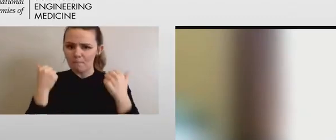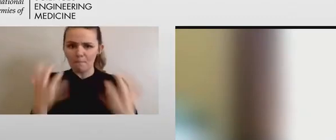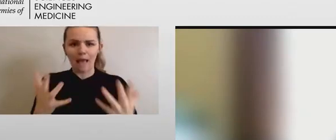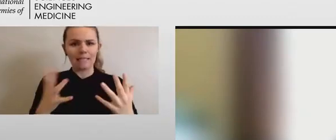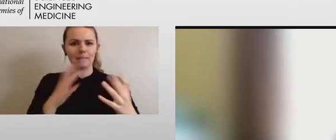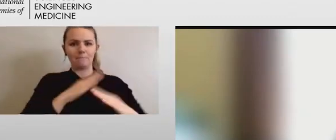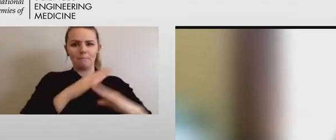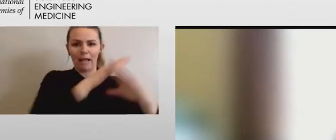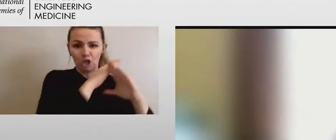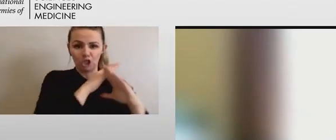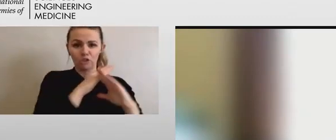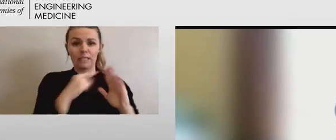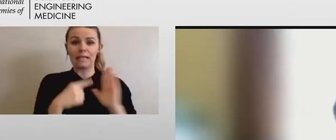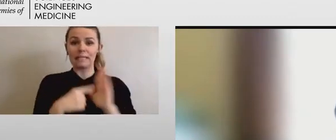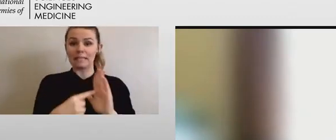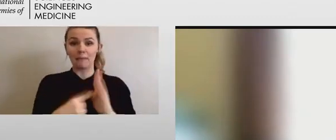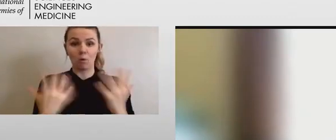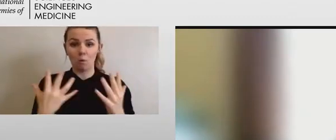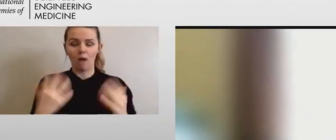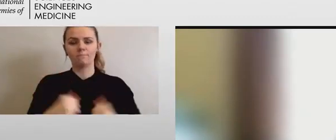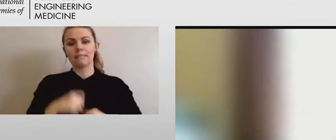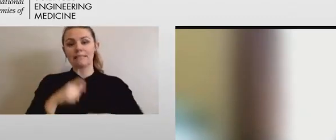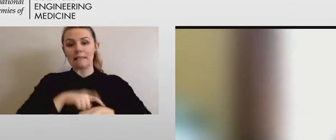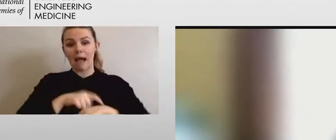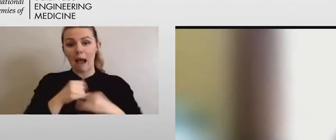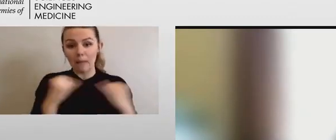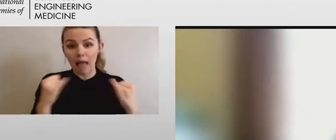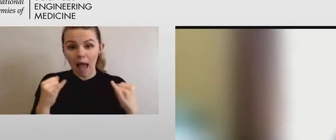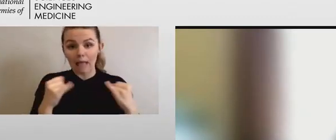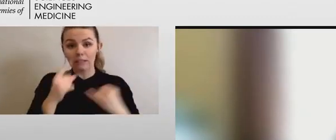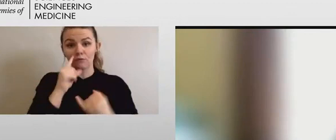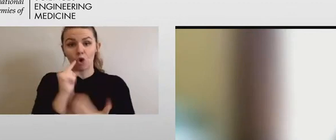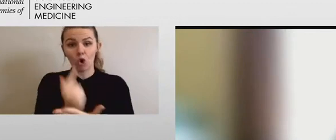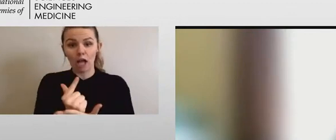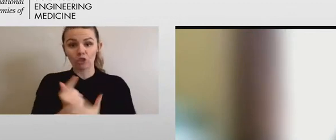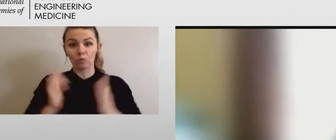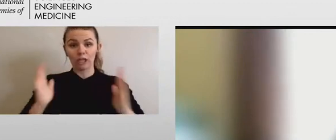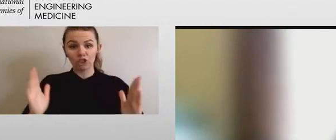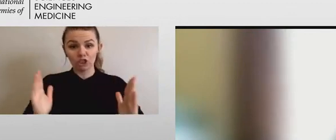are expected in order to graduate or reach tenure.